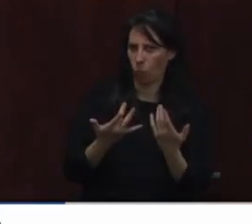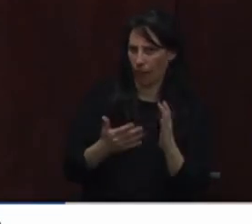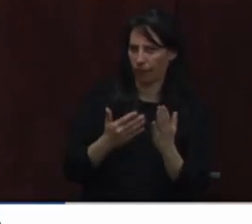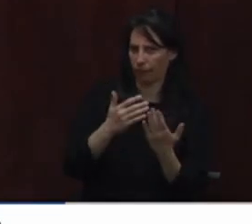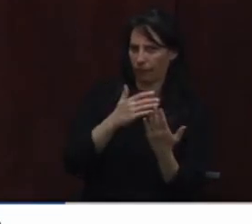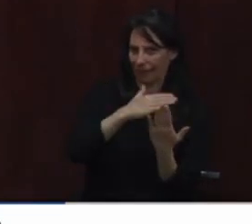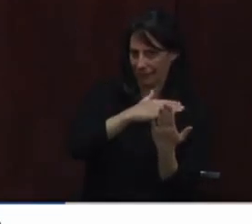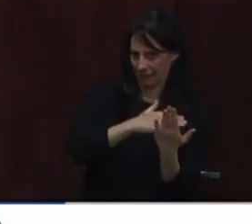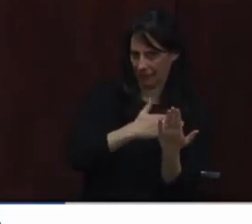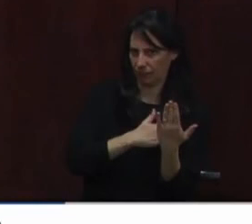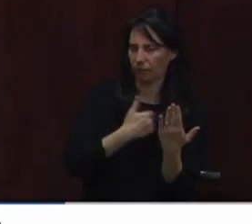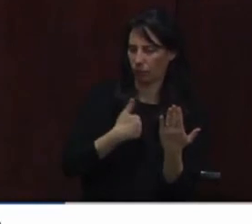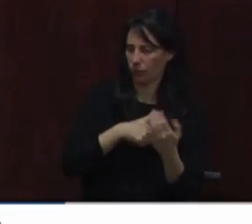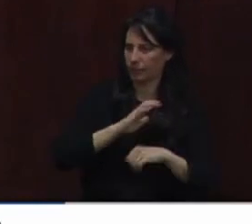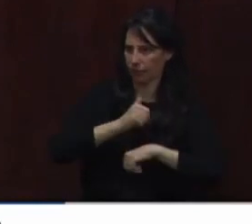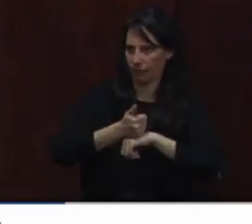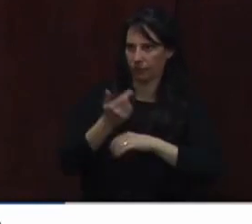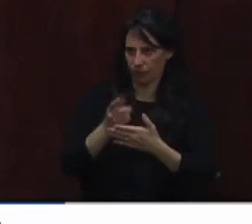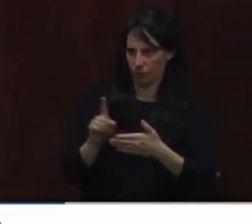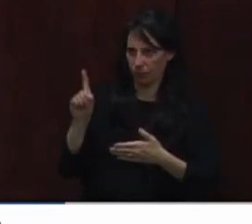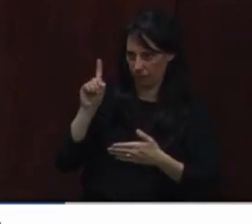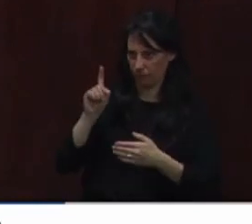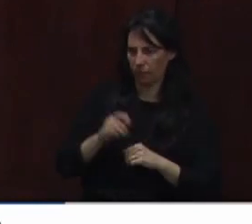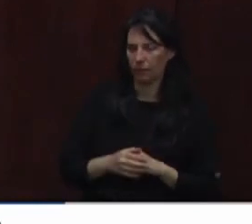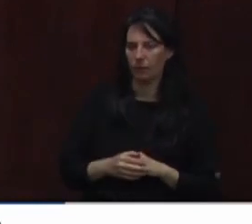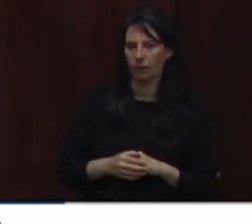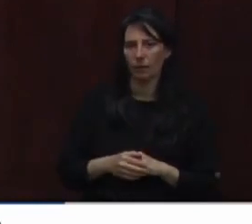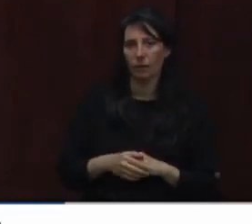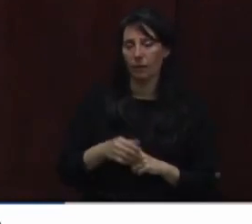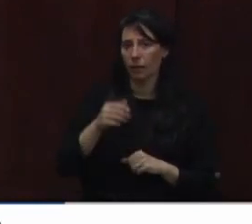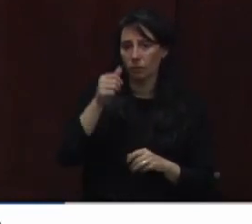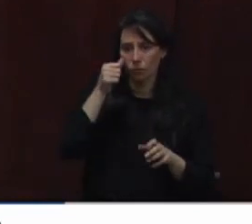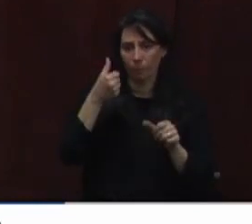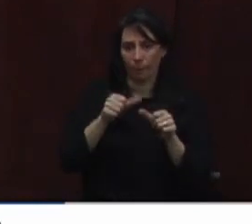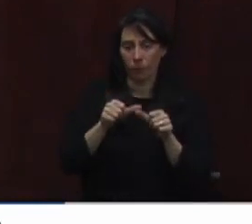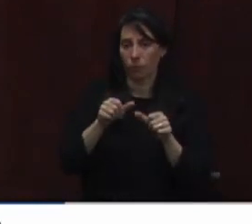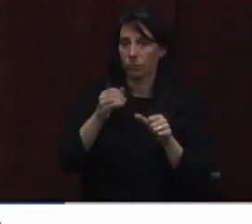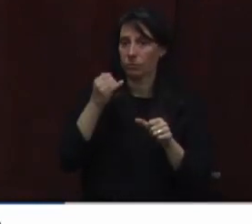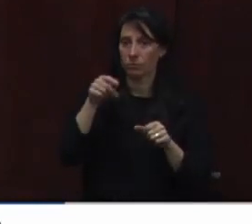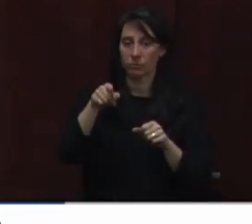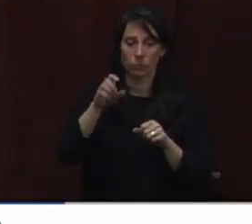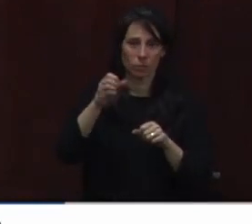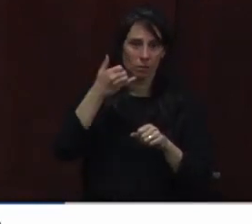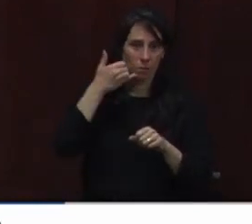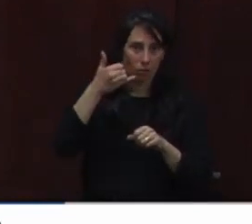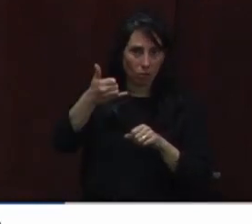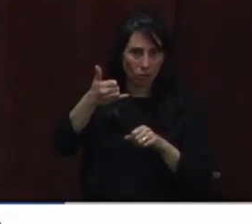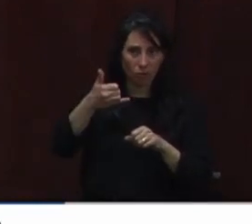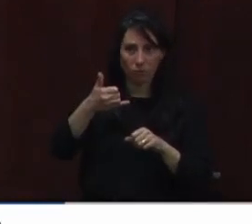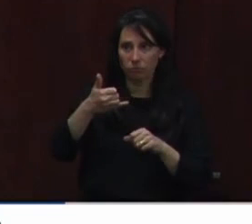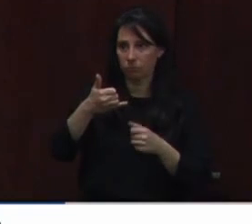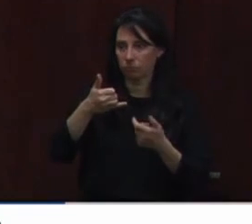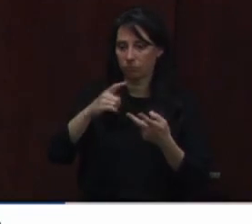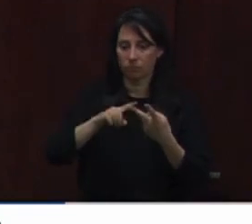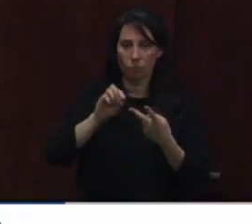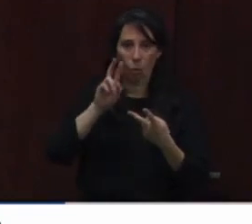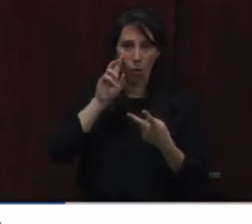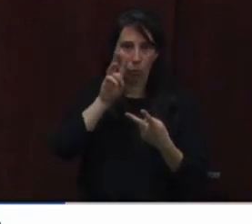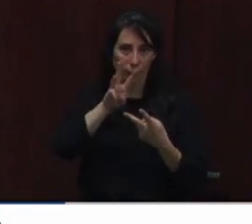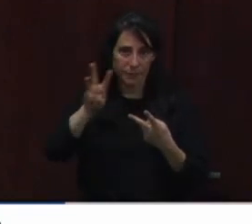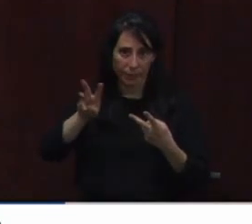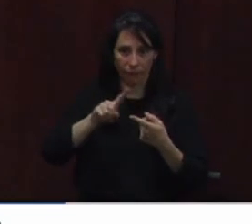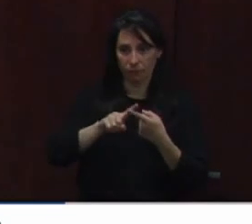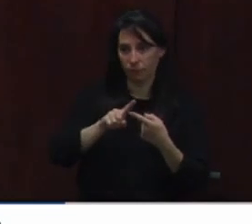And just to remind our community that you can call or visit our website to get on the wait list. You can call